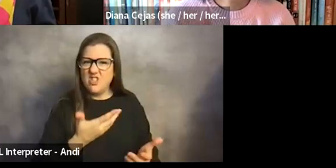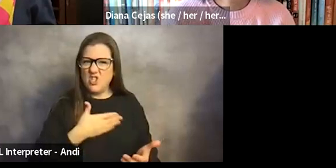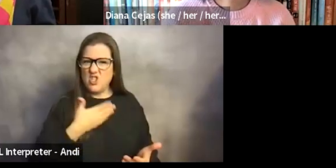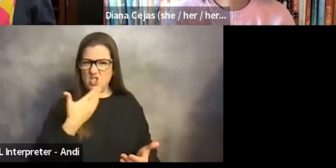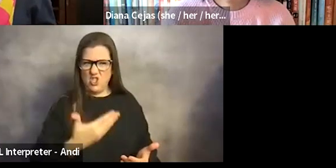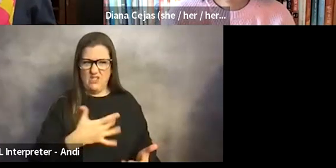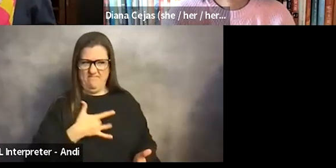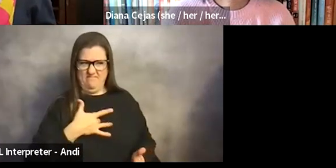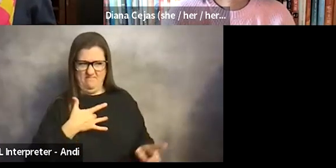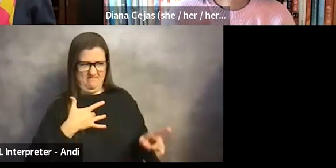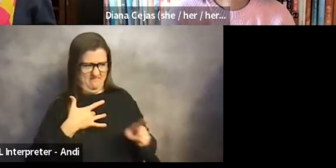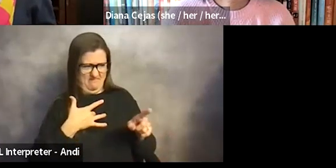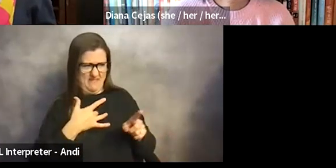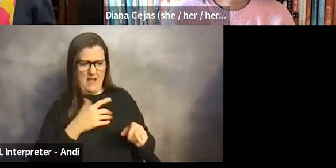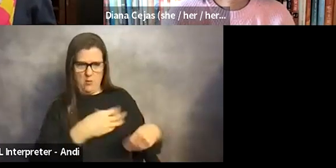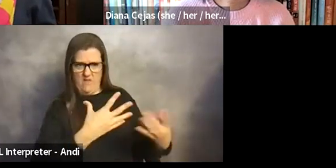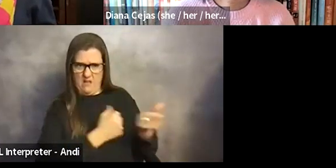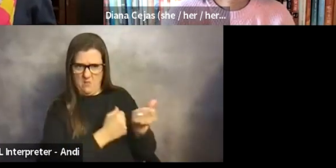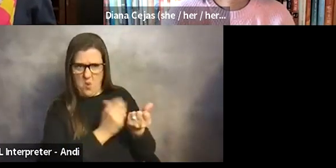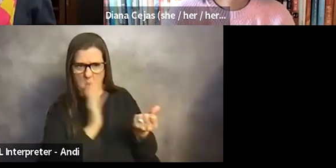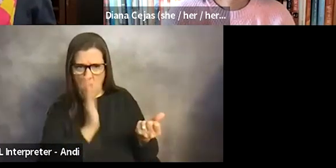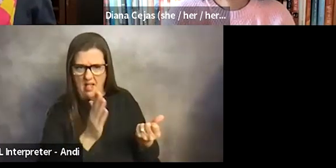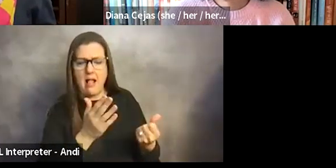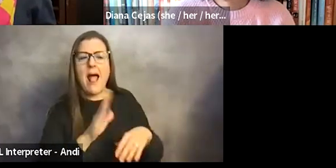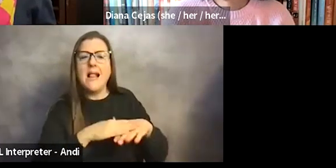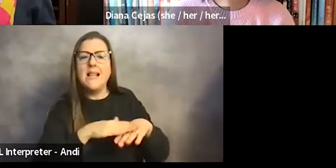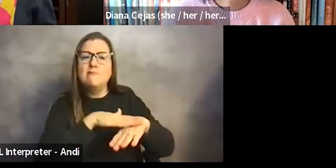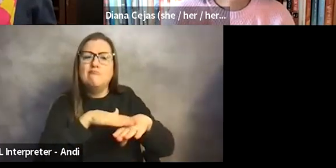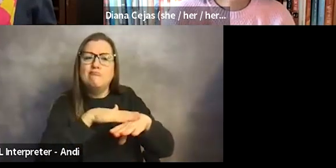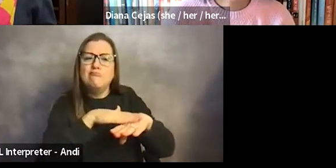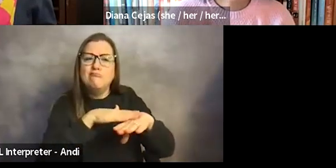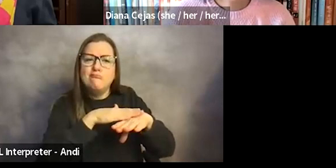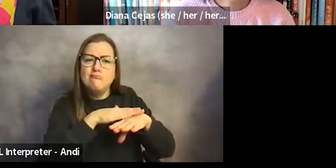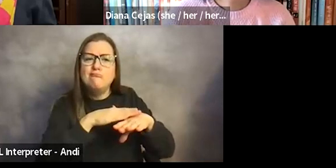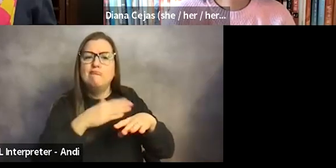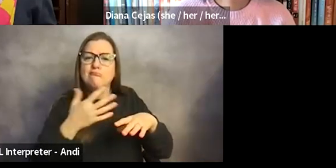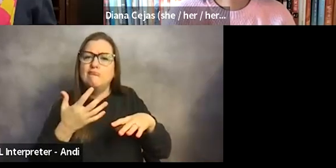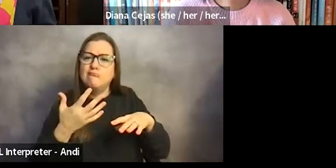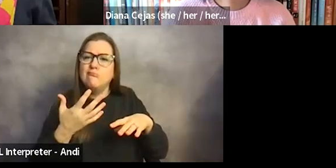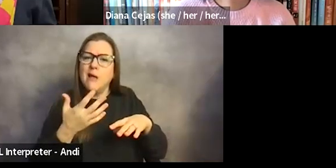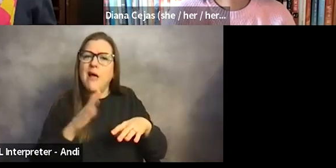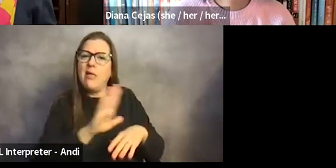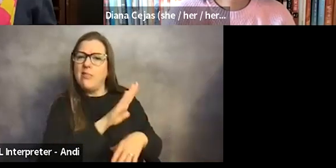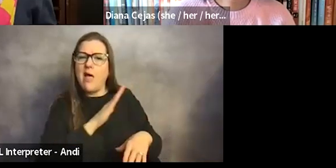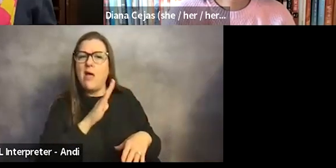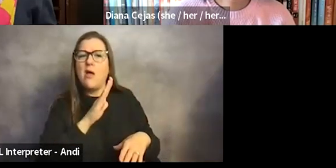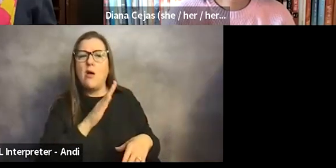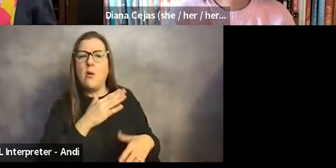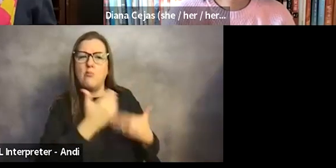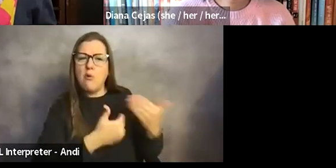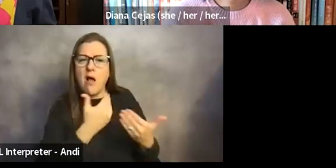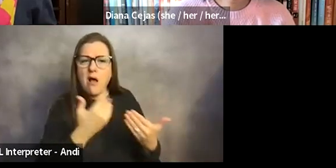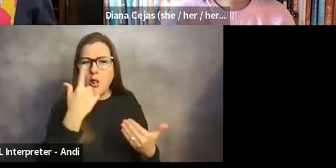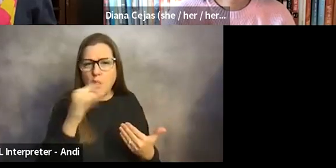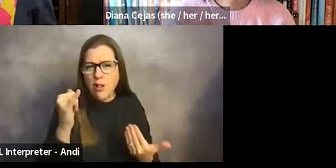support there is. And at least, you know, on the surface, what kind of the protocol or process looks